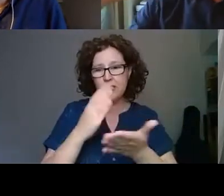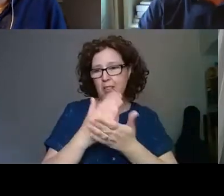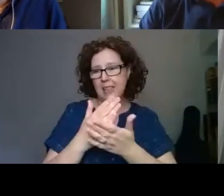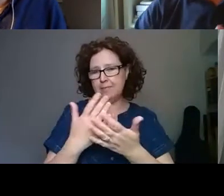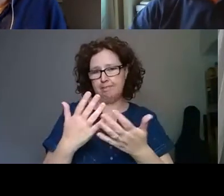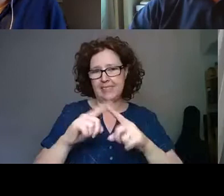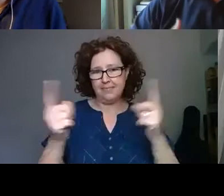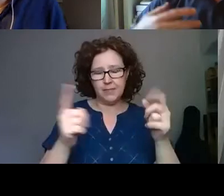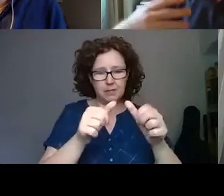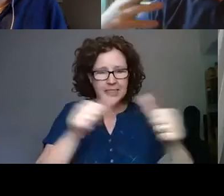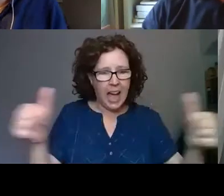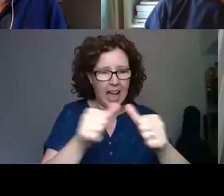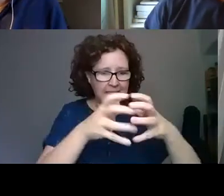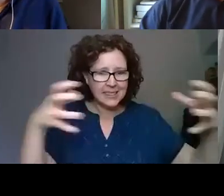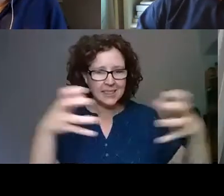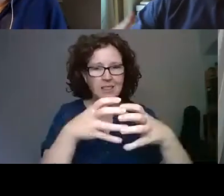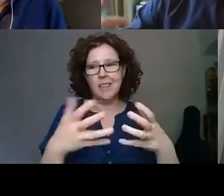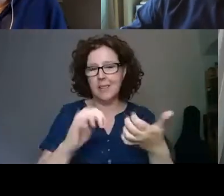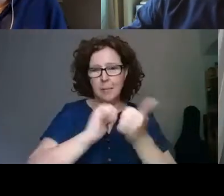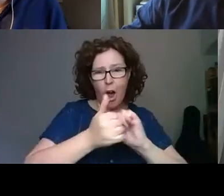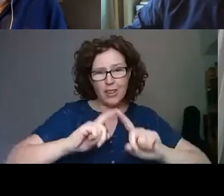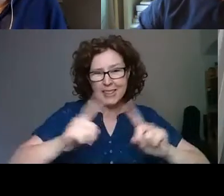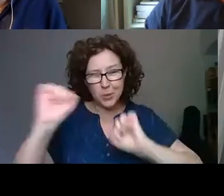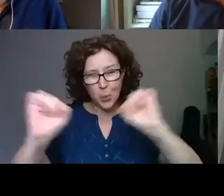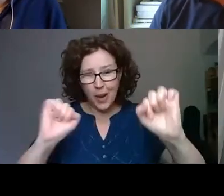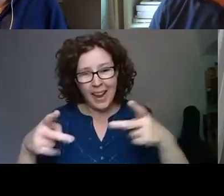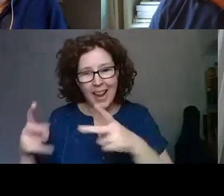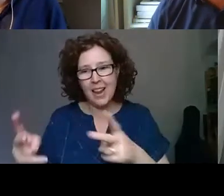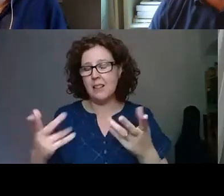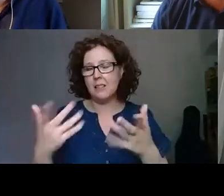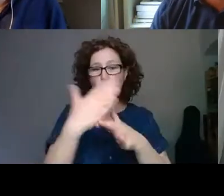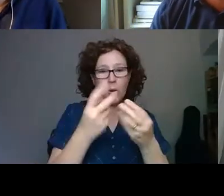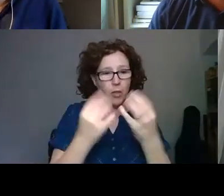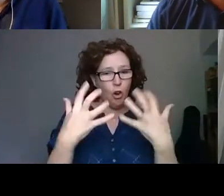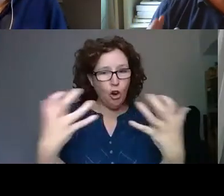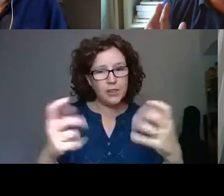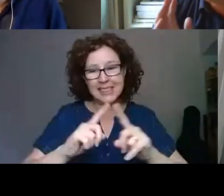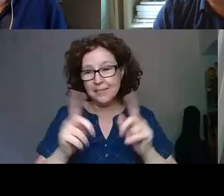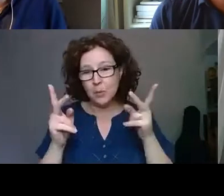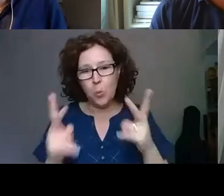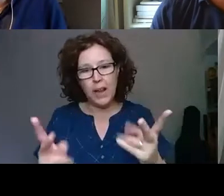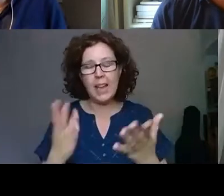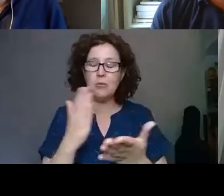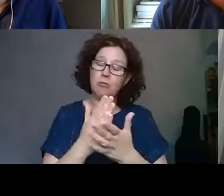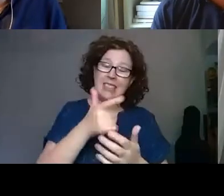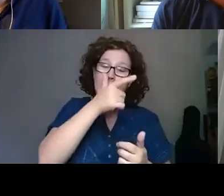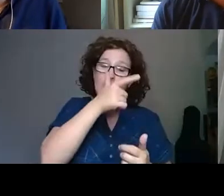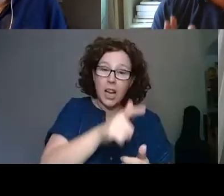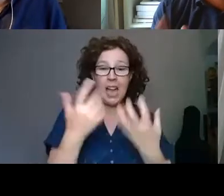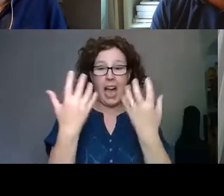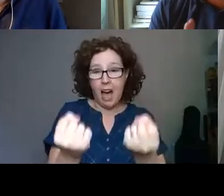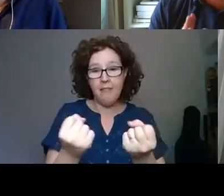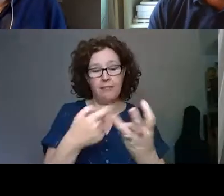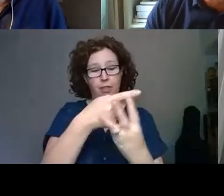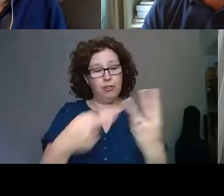they partner in different ways, they research, they work with audiences in different ways. So we're really lucky to have those